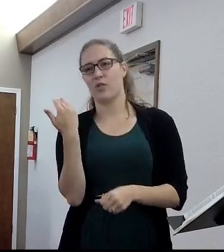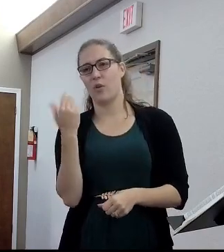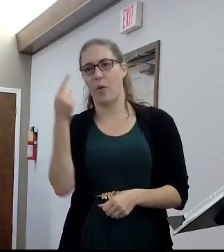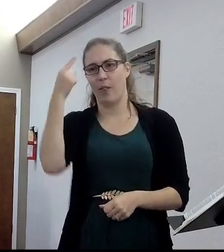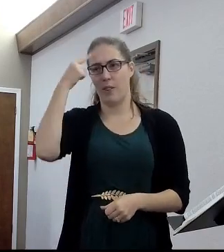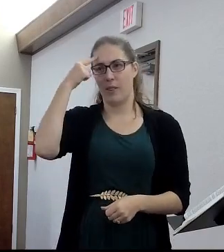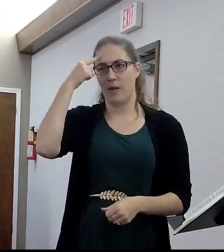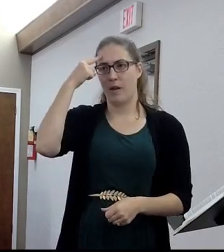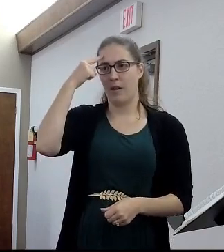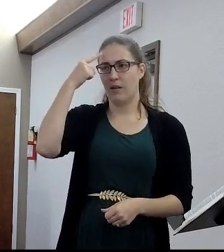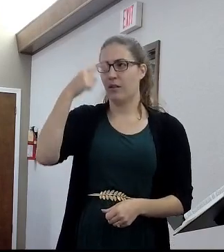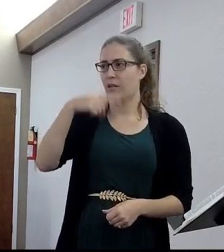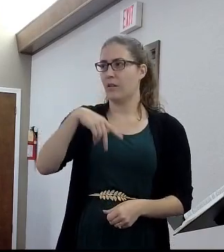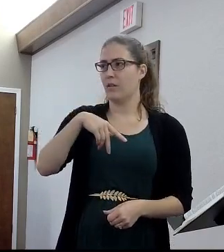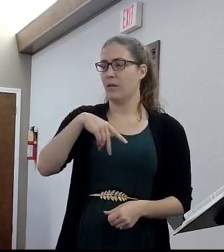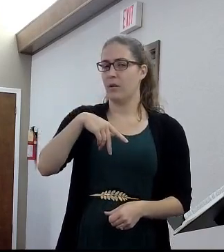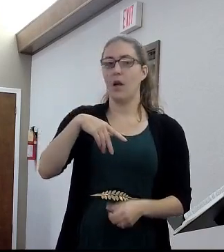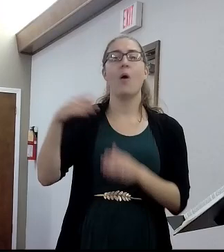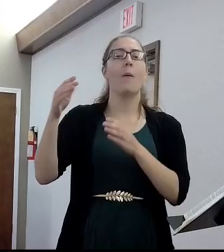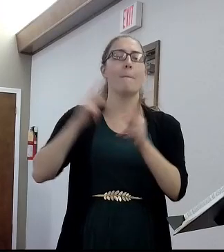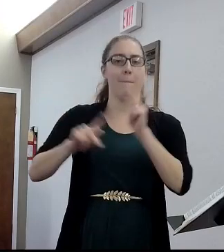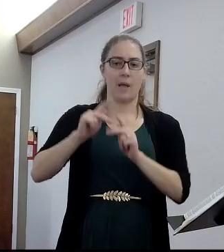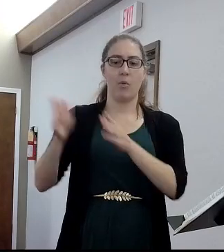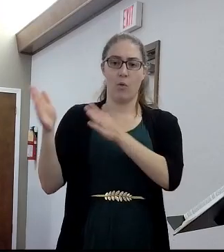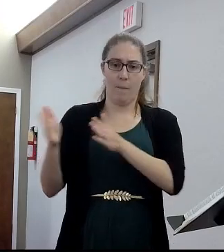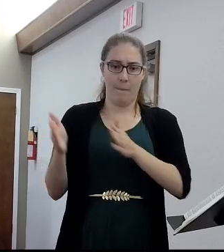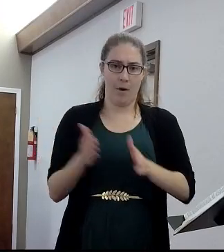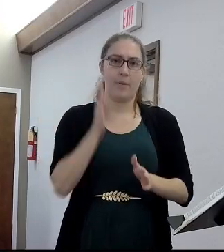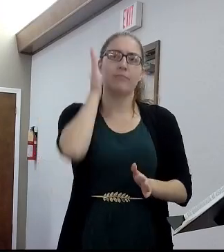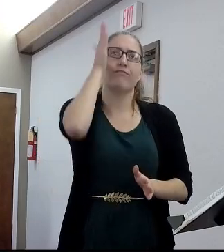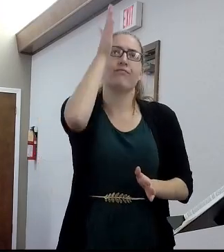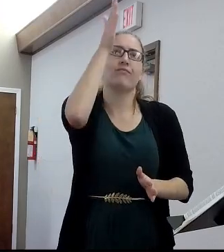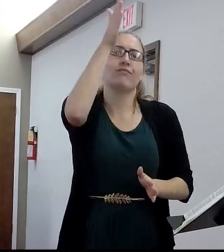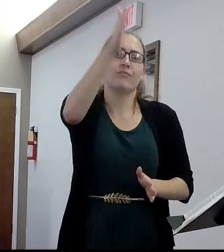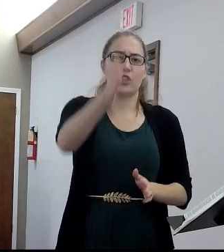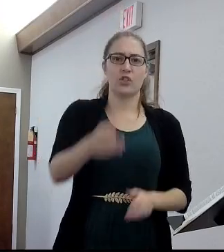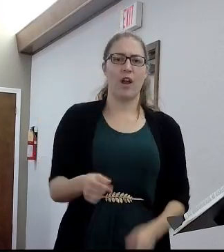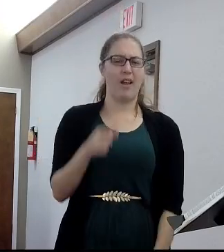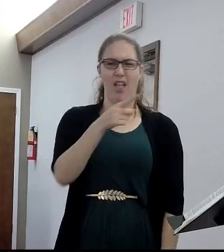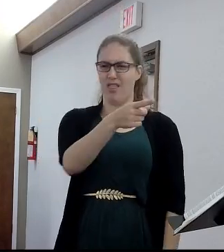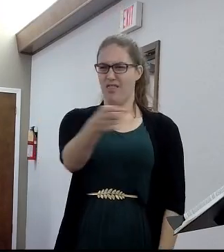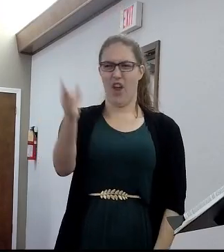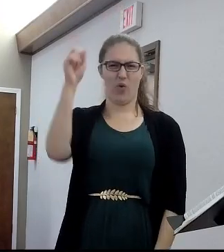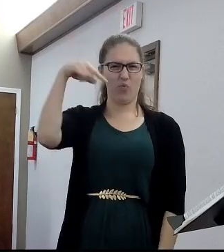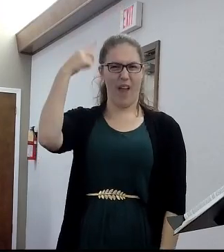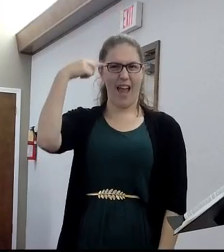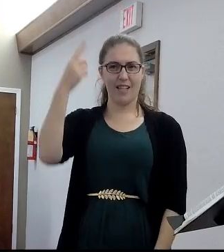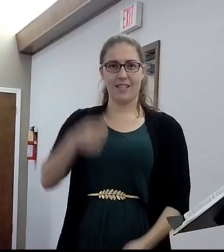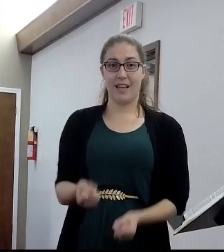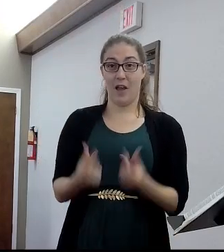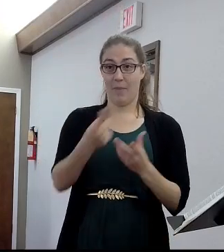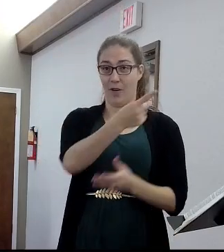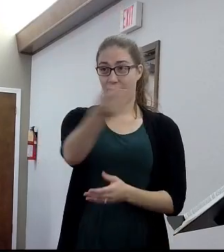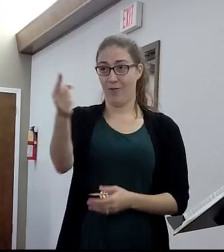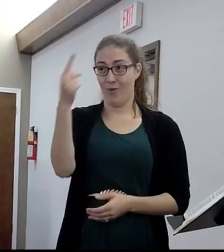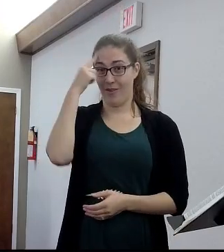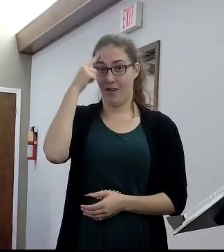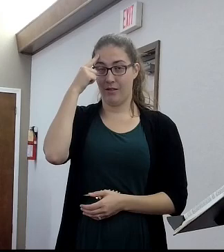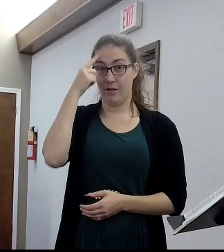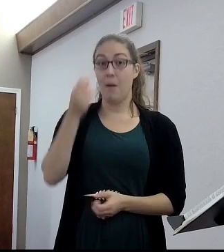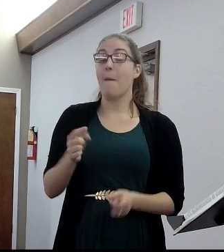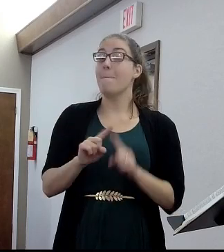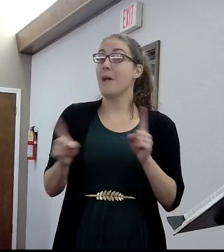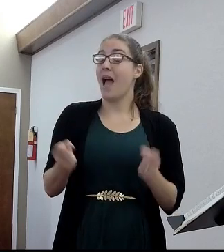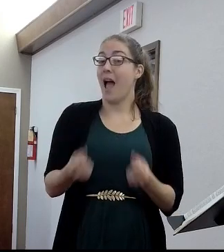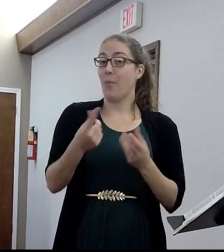crazy? Be honest, preppers are crazy. That's nuts. How many of you thought that was crazy? All right. Yeah. How many of you have changed your